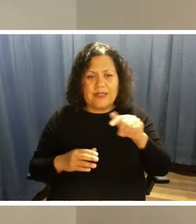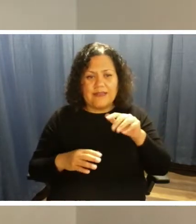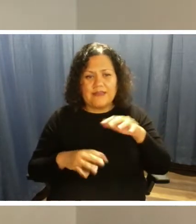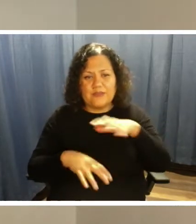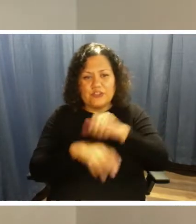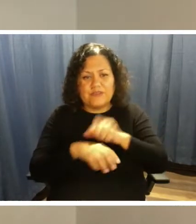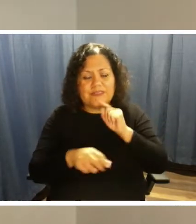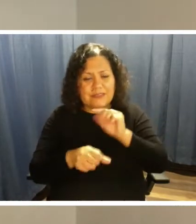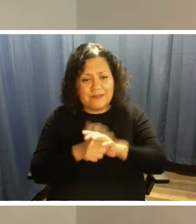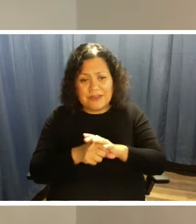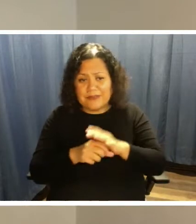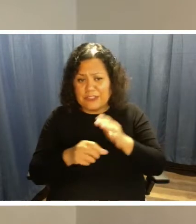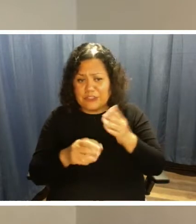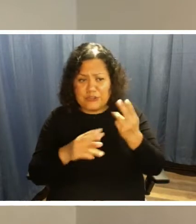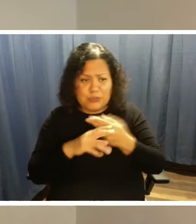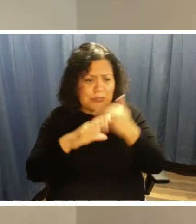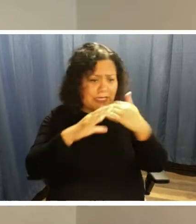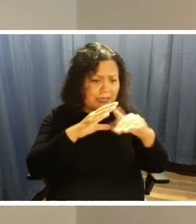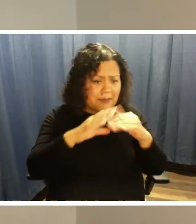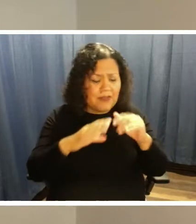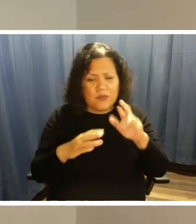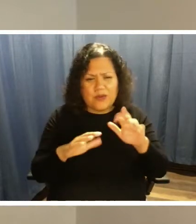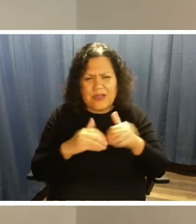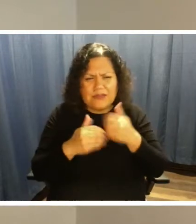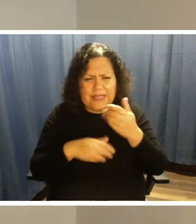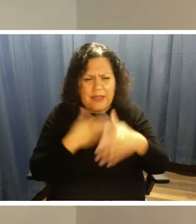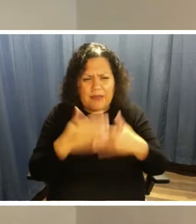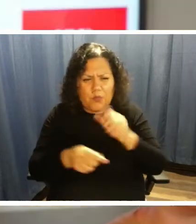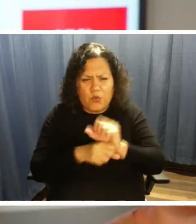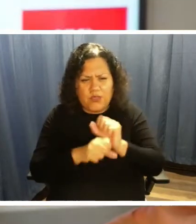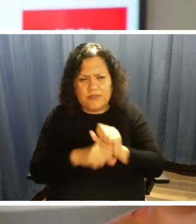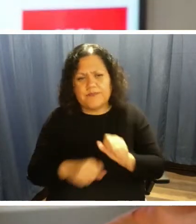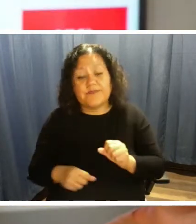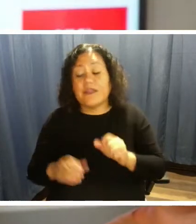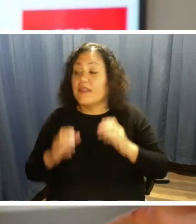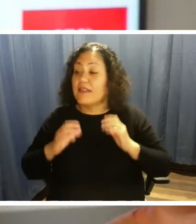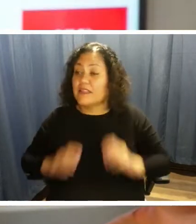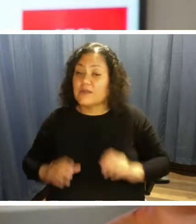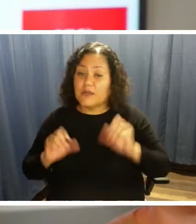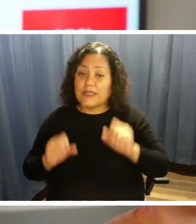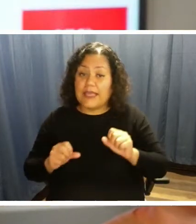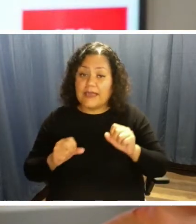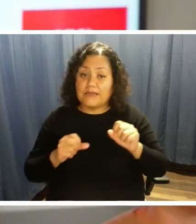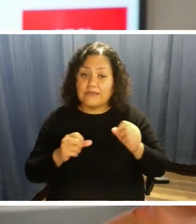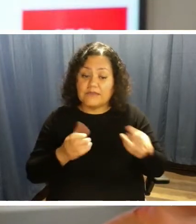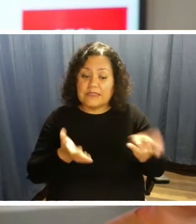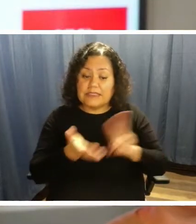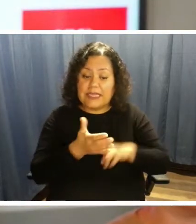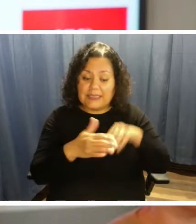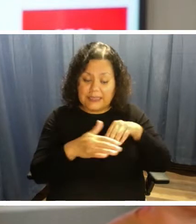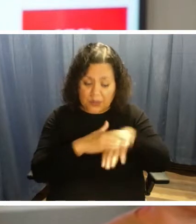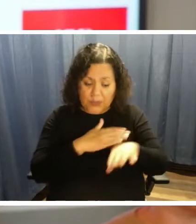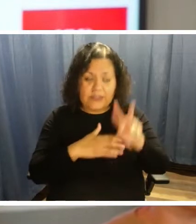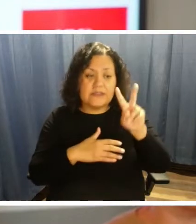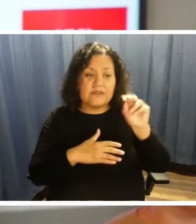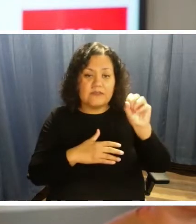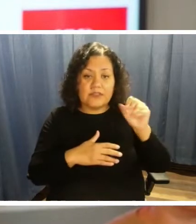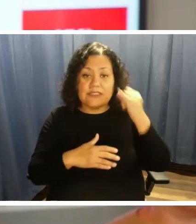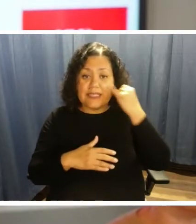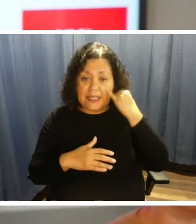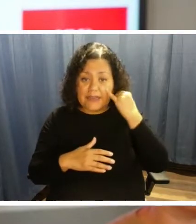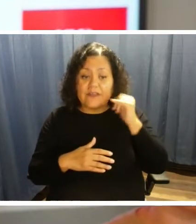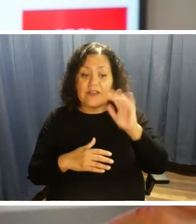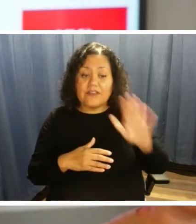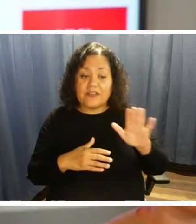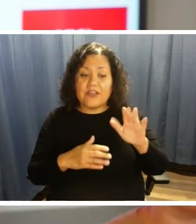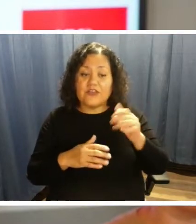register online or how does that work? Well, the customer can look in VALS to see if their trip is on the calendar. That's how they can